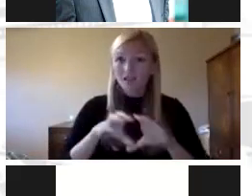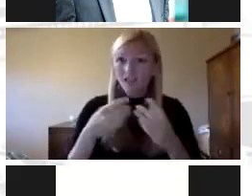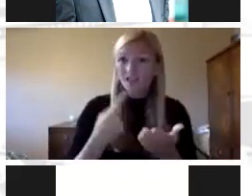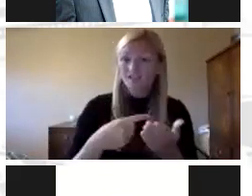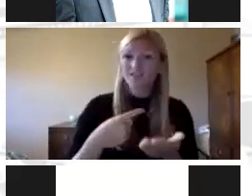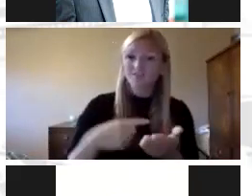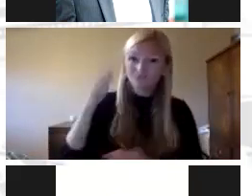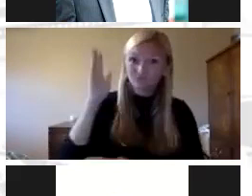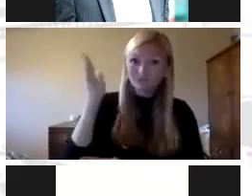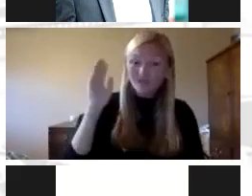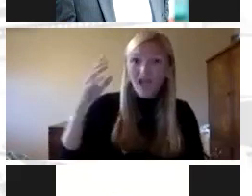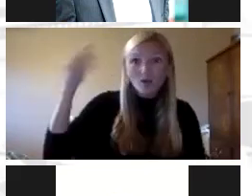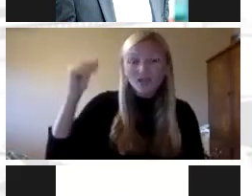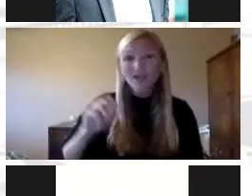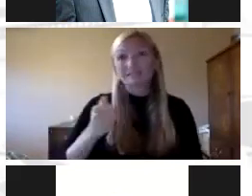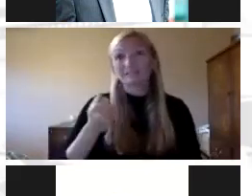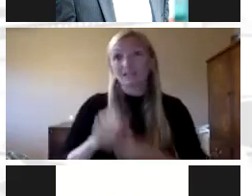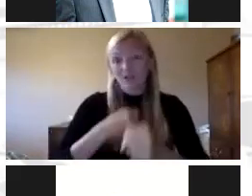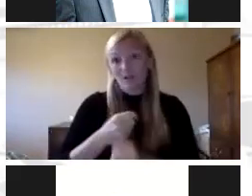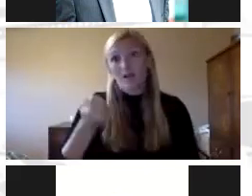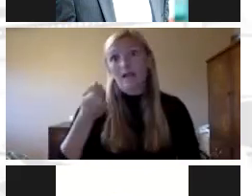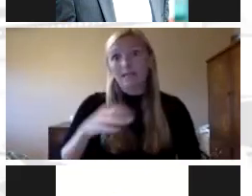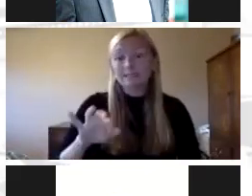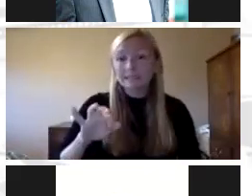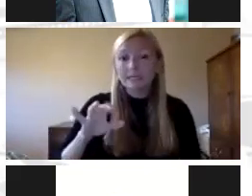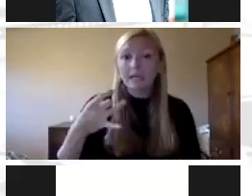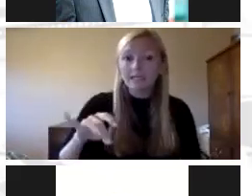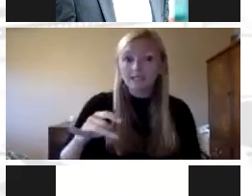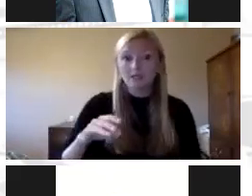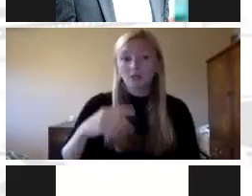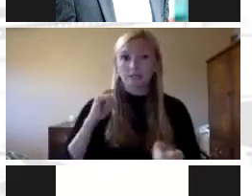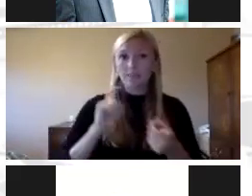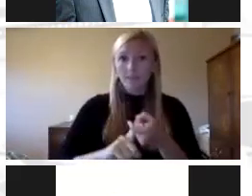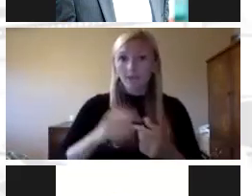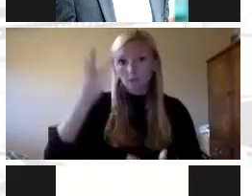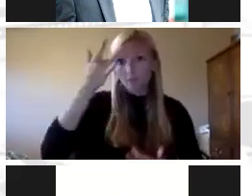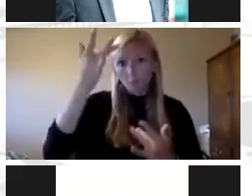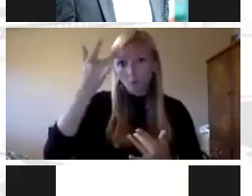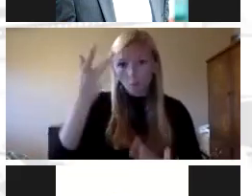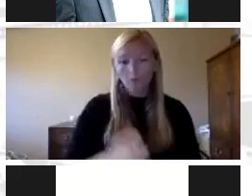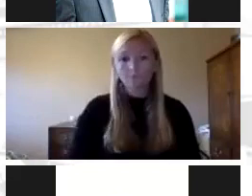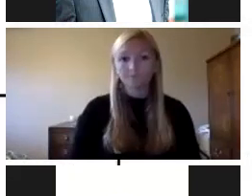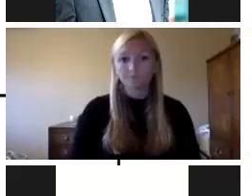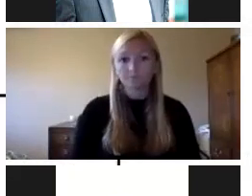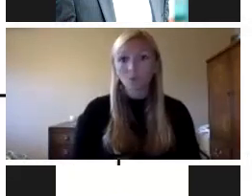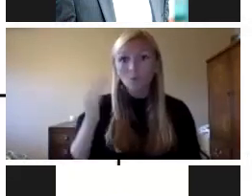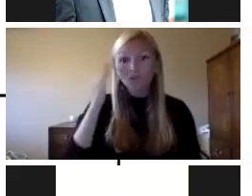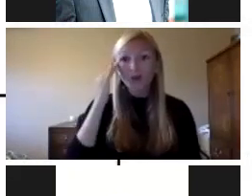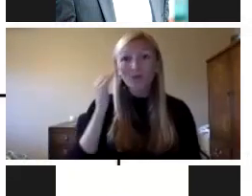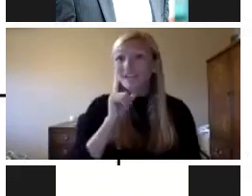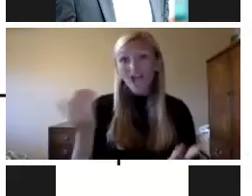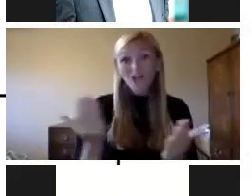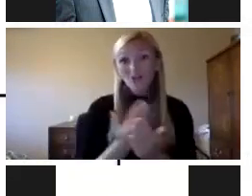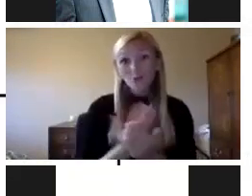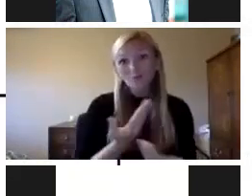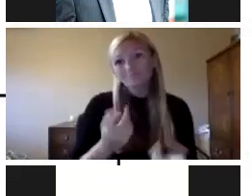University in 1918 during the Spanish flu. So what we know is that this is not new, it's